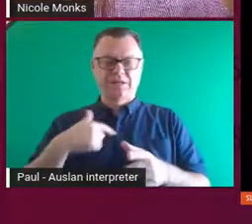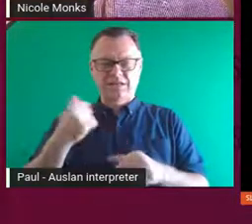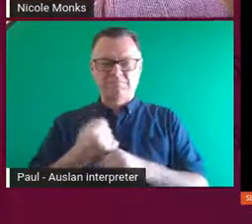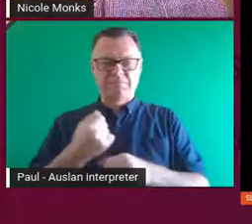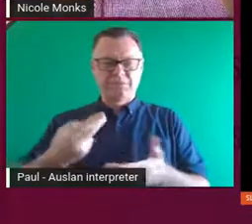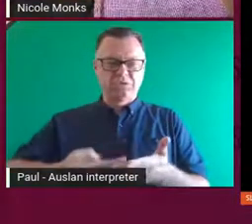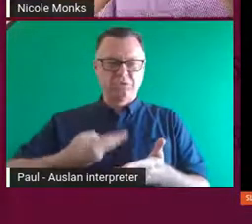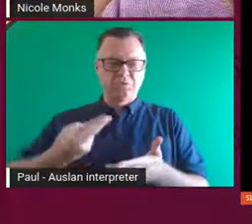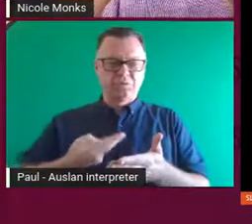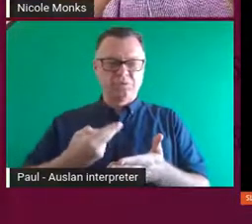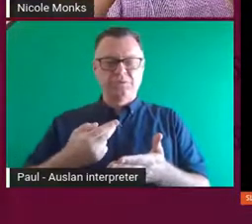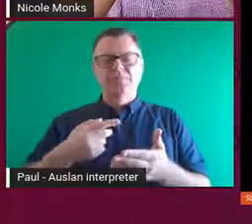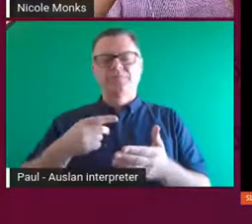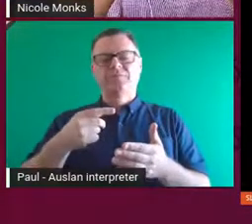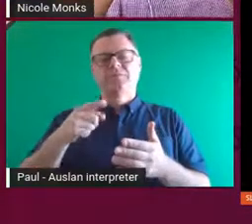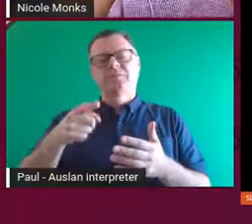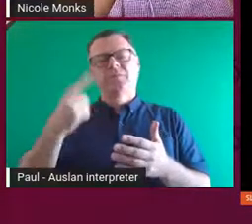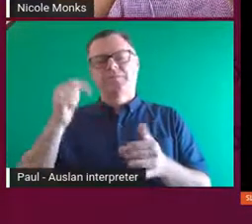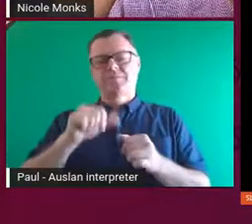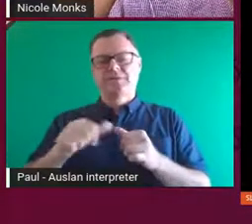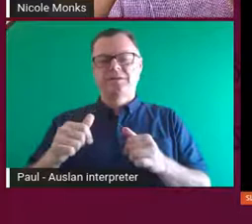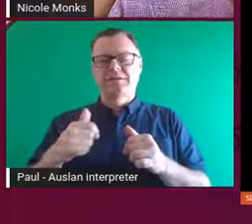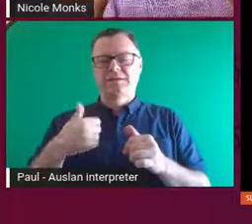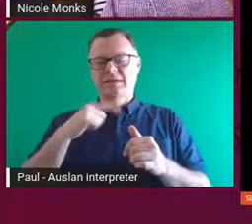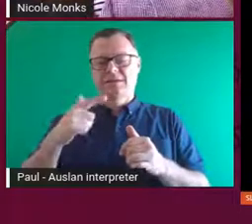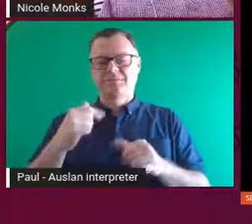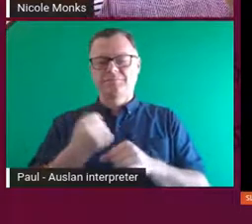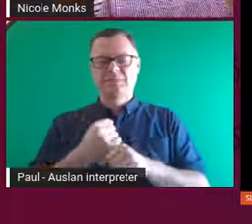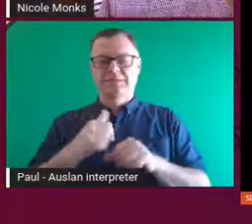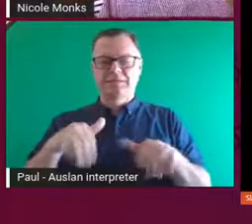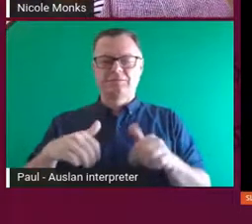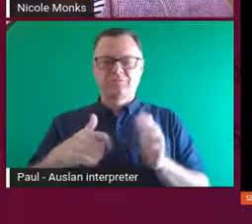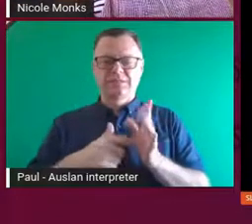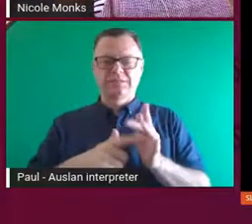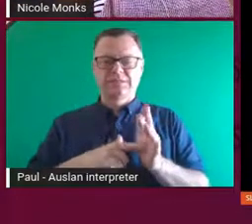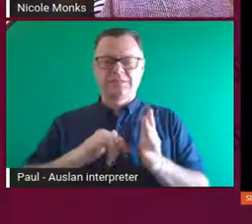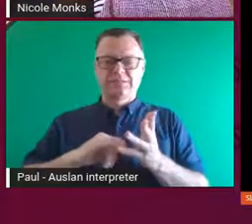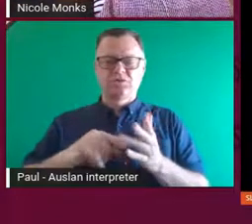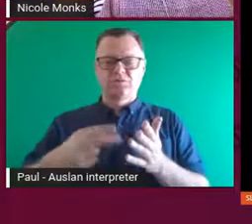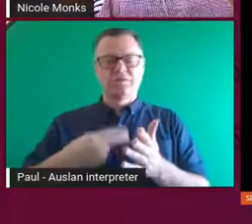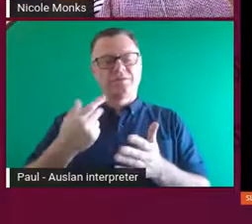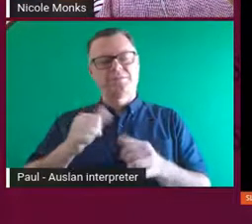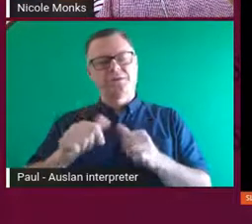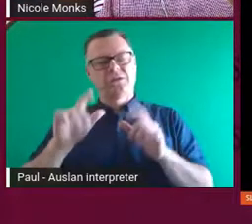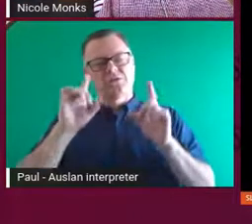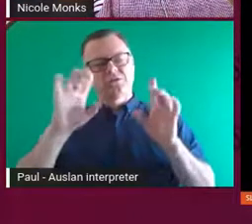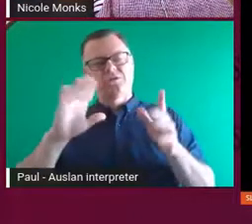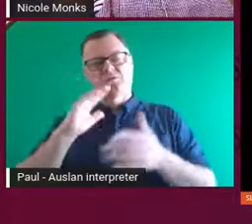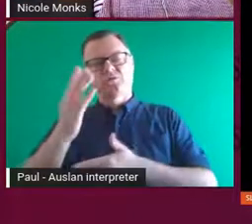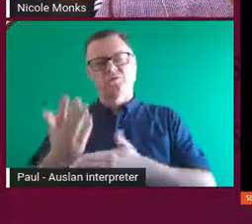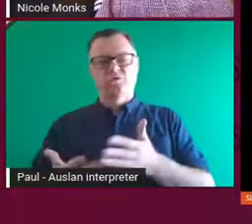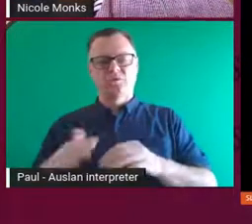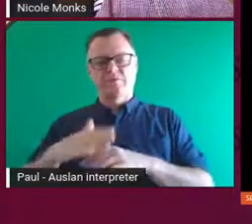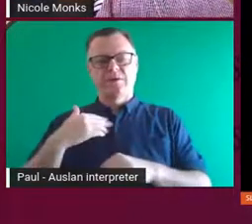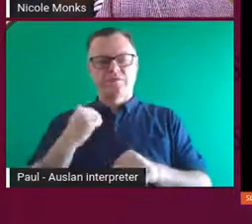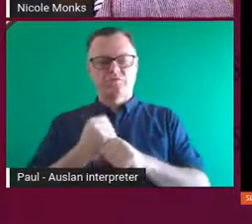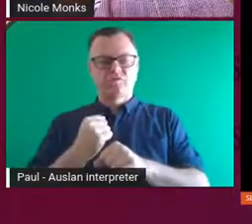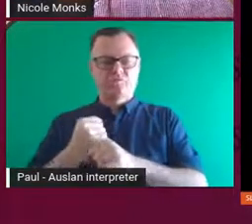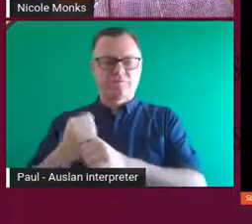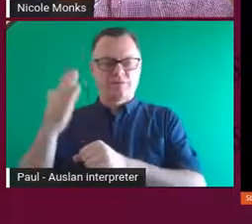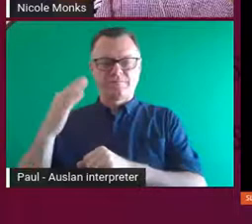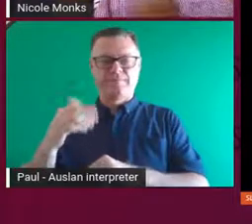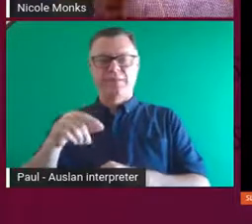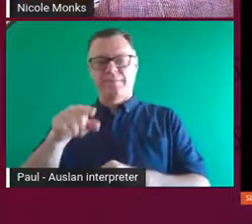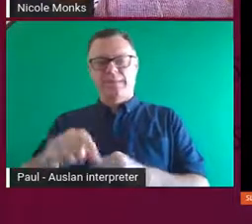do this was to use my design skills and come up with a way that I could tell this story. So there was actually three pieces,